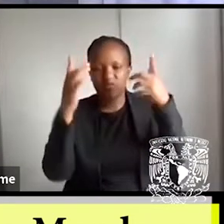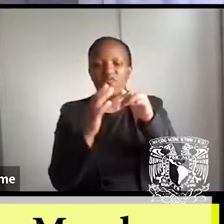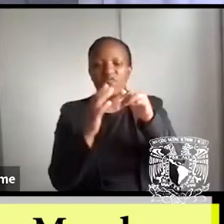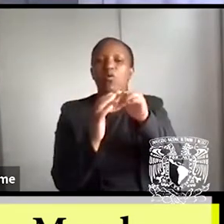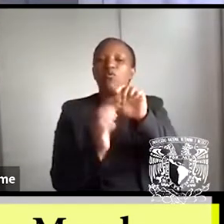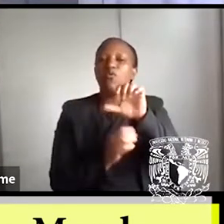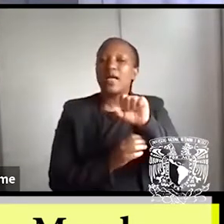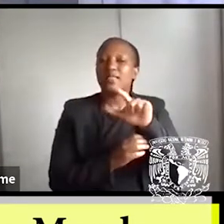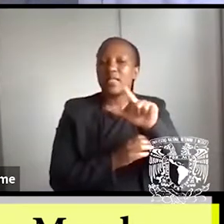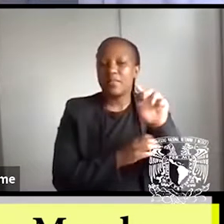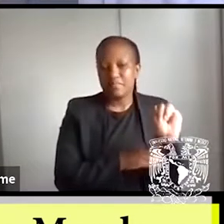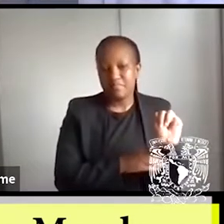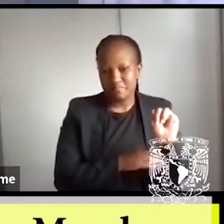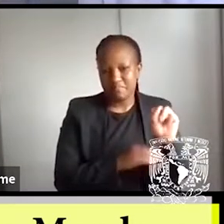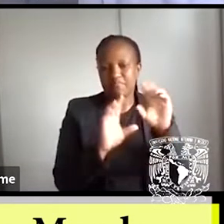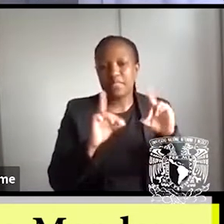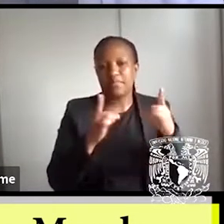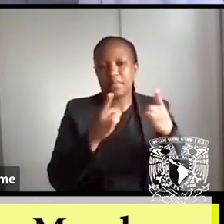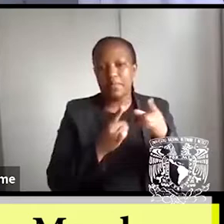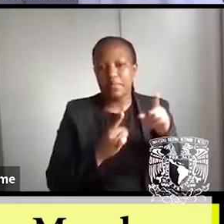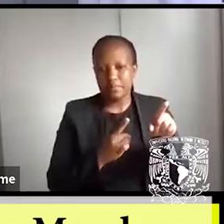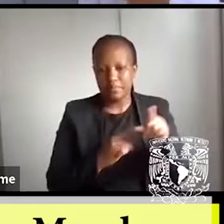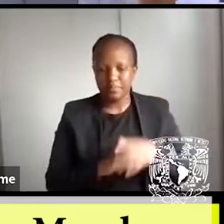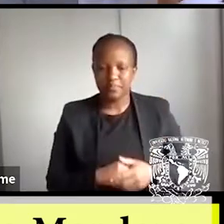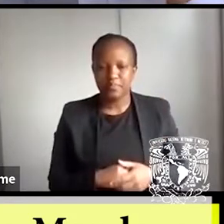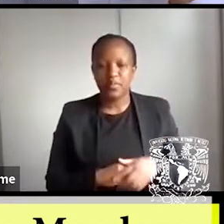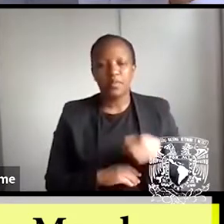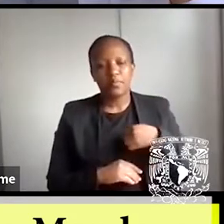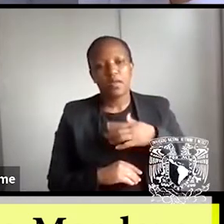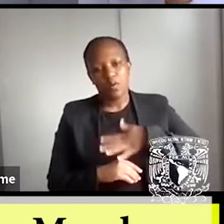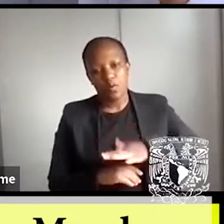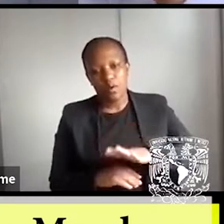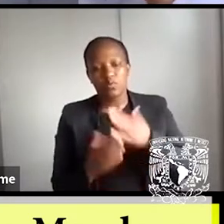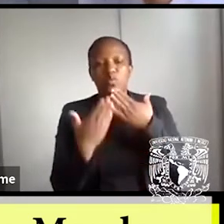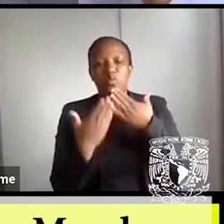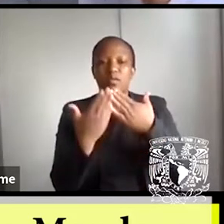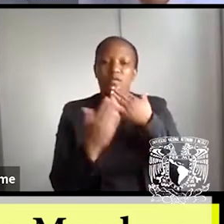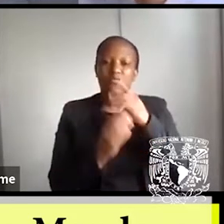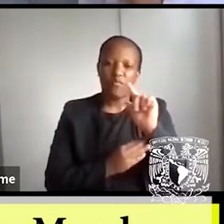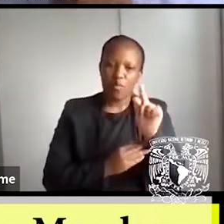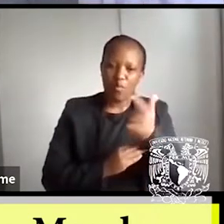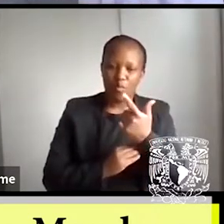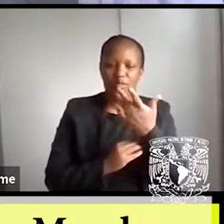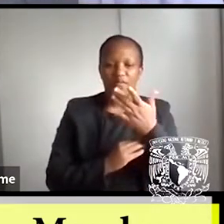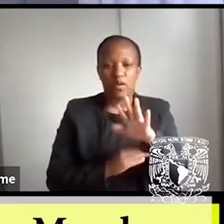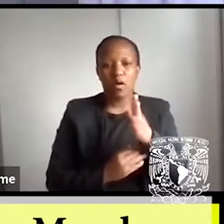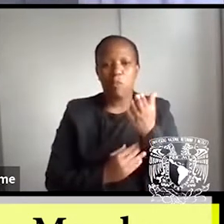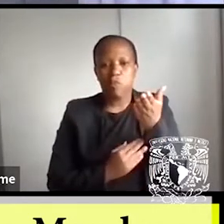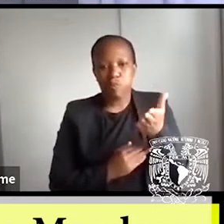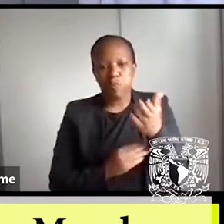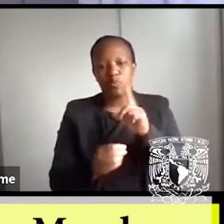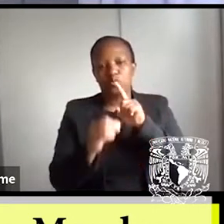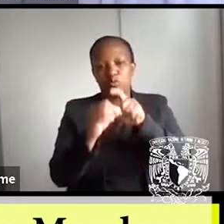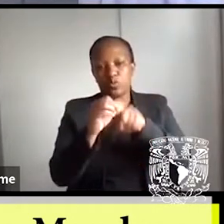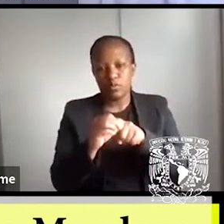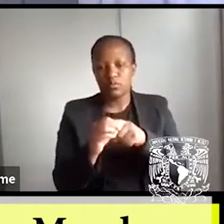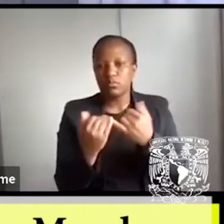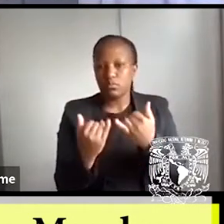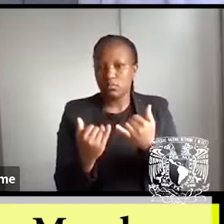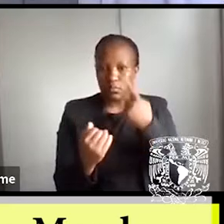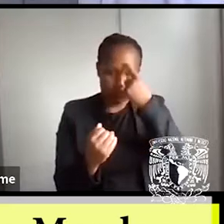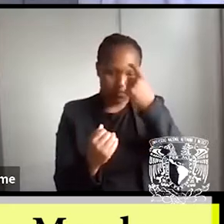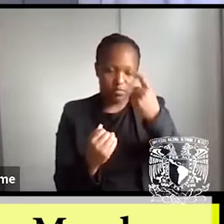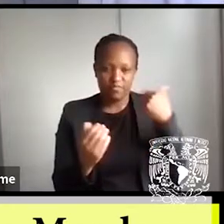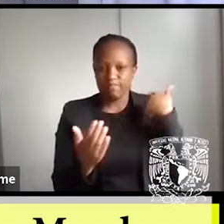Media. I would like to begin by thanking all those who made this event possible. Believe it or not, we've been working on the